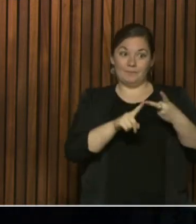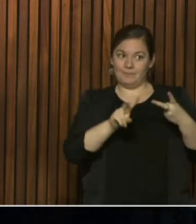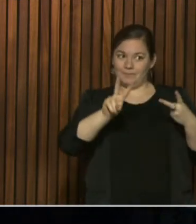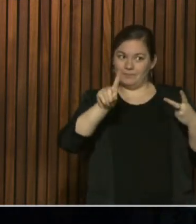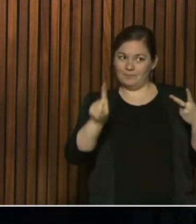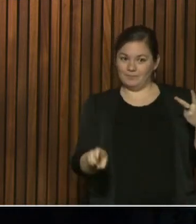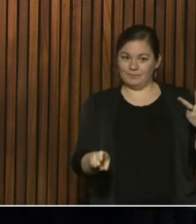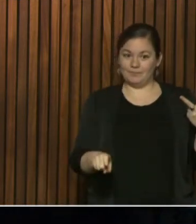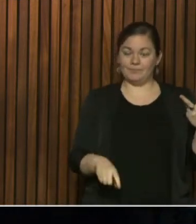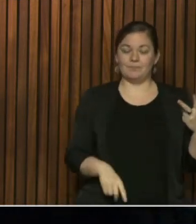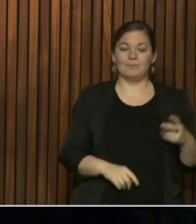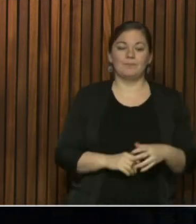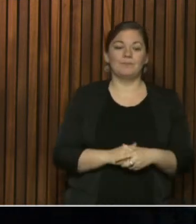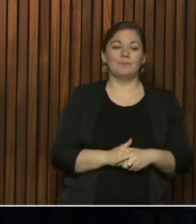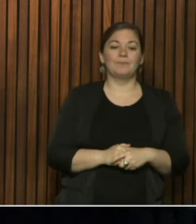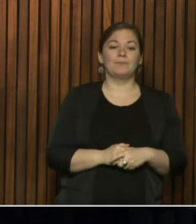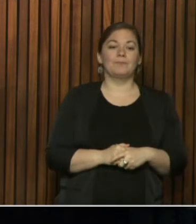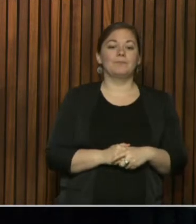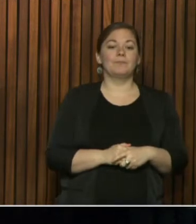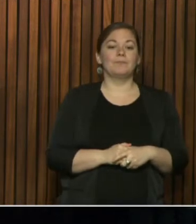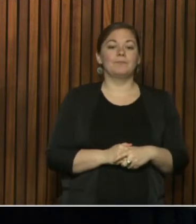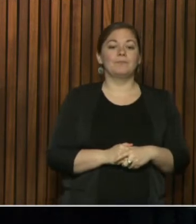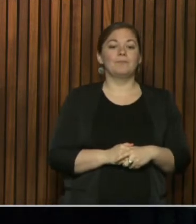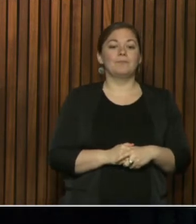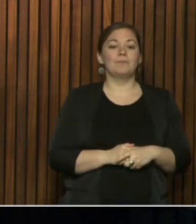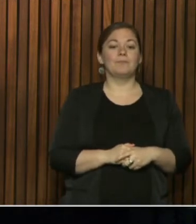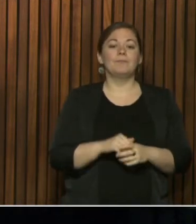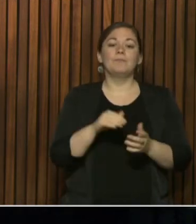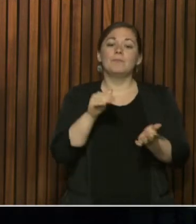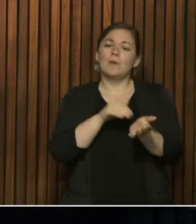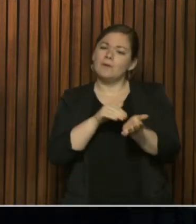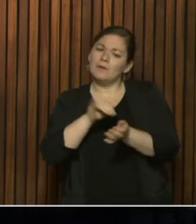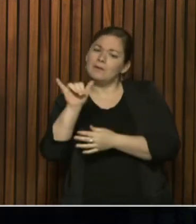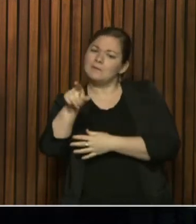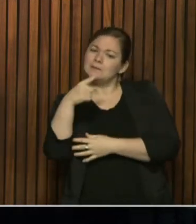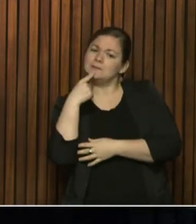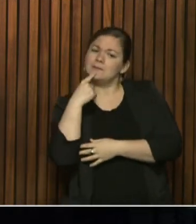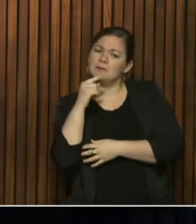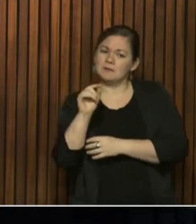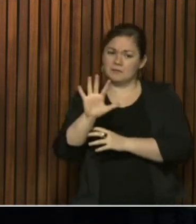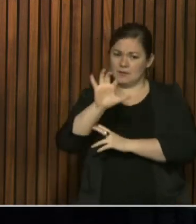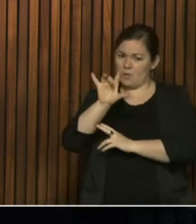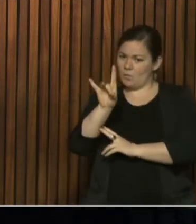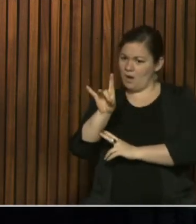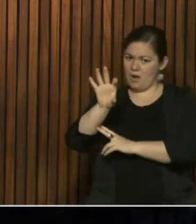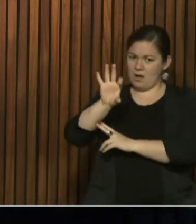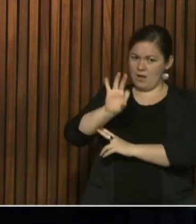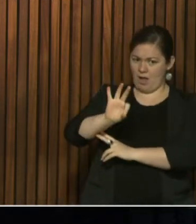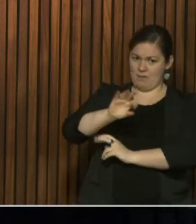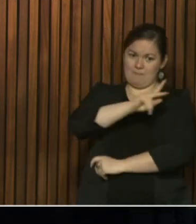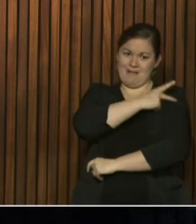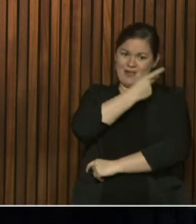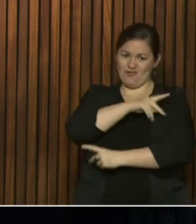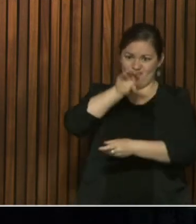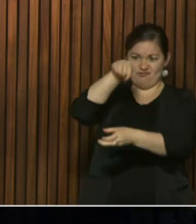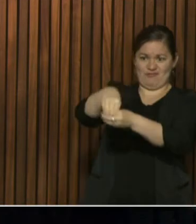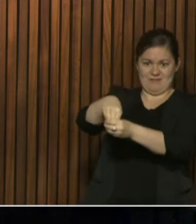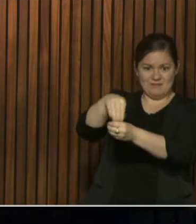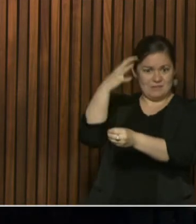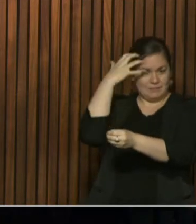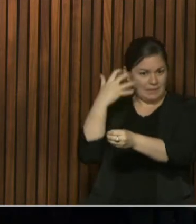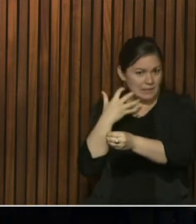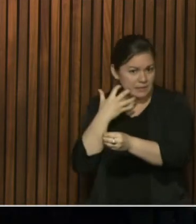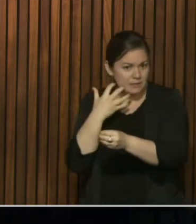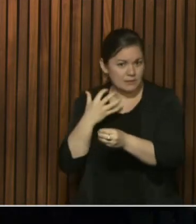Yaffe had said that he gave a number of 589 patients with COVID-19 currently in hospital. But then, Dr. Williams, you talked